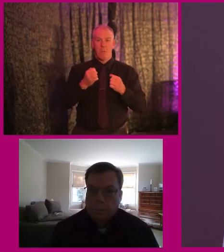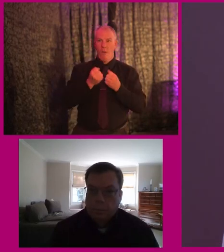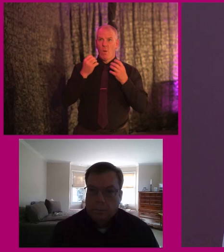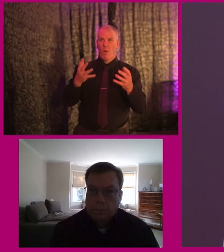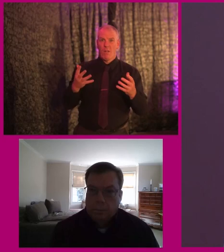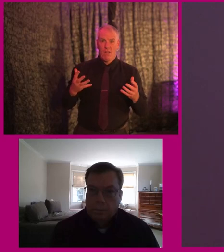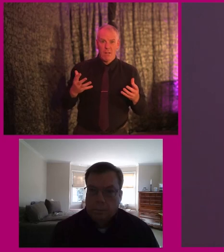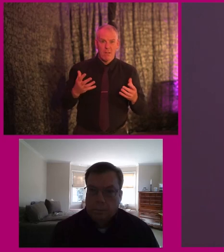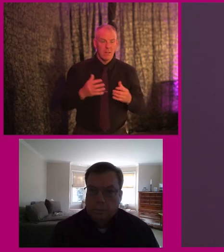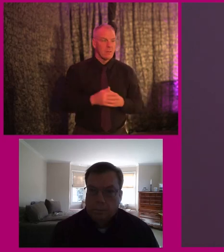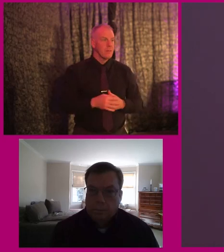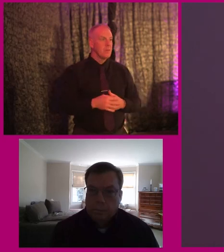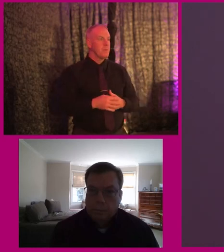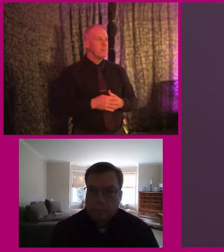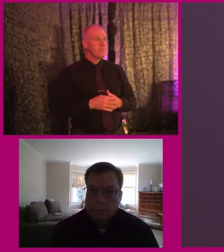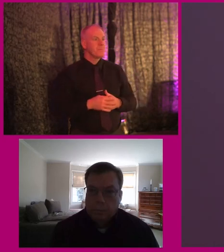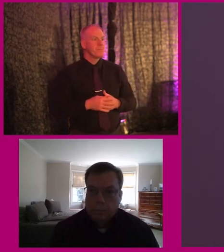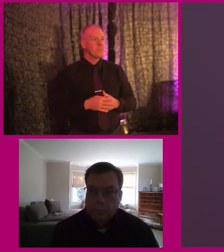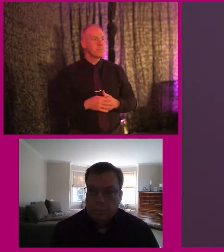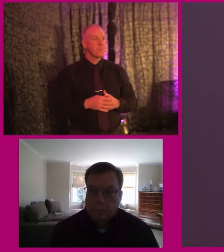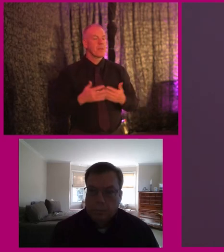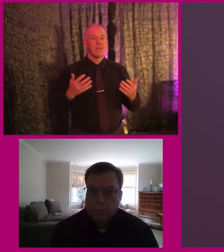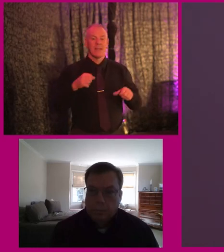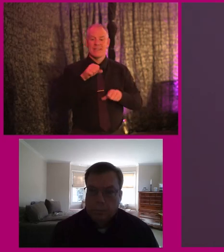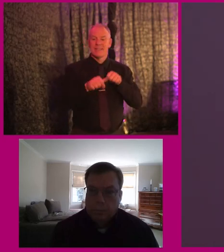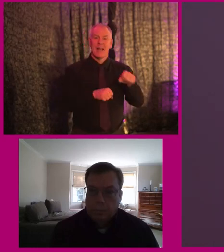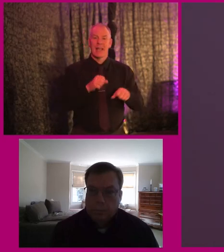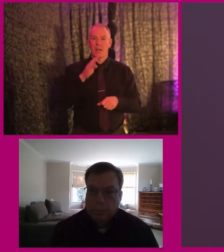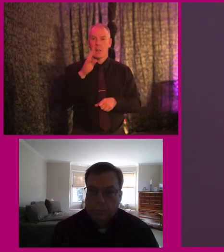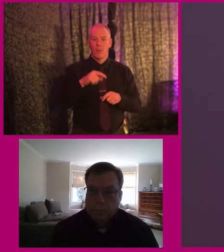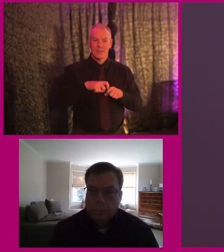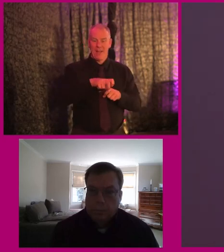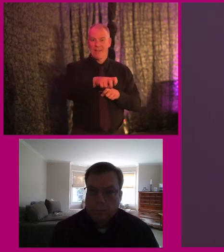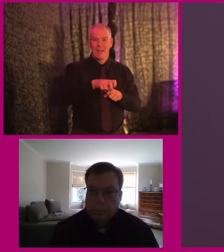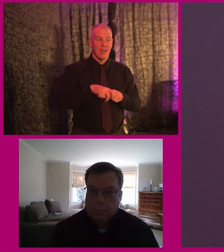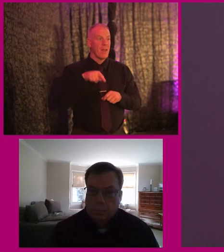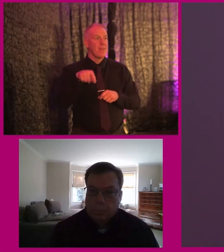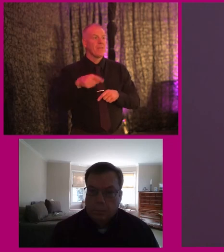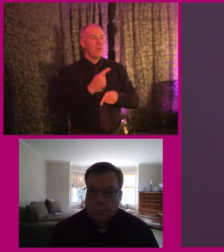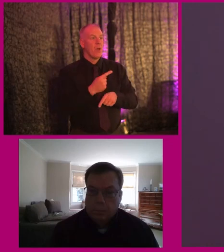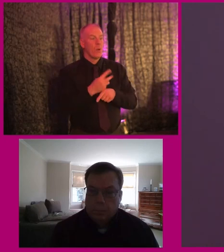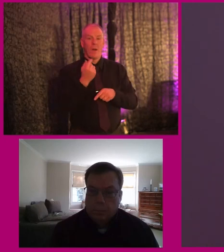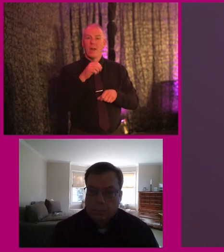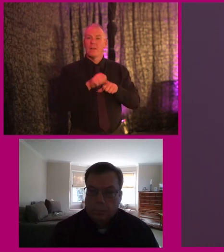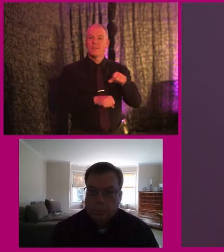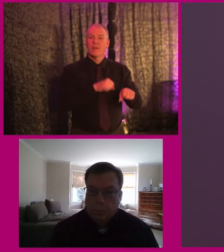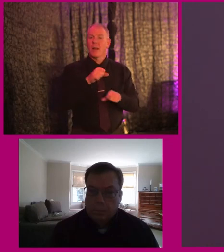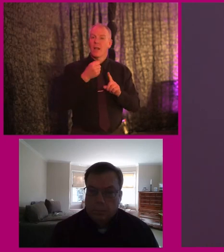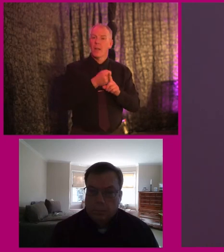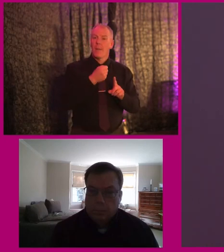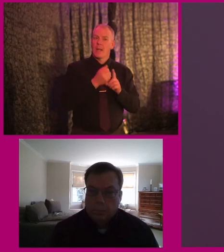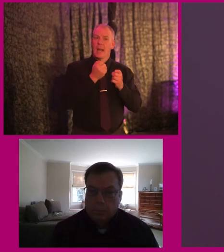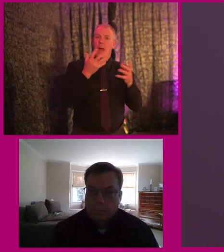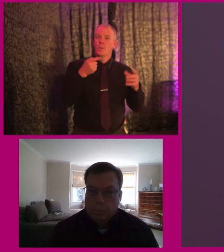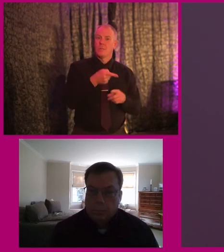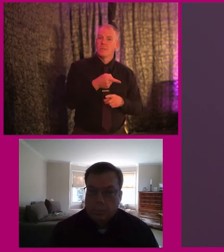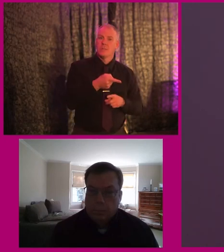the cycle bus islands, basically, they're going in because, like the cycling lobby, are very loud.